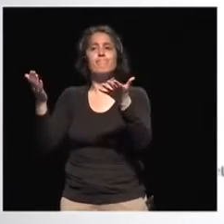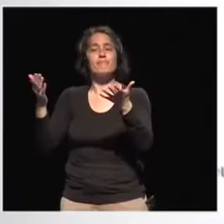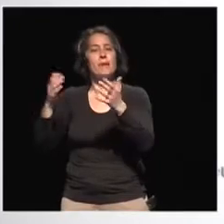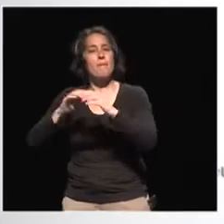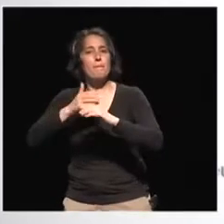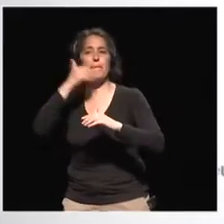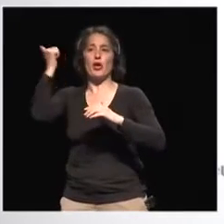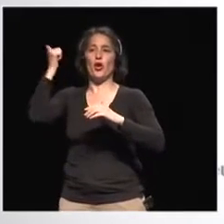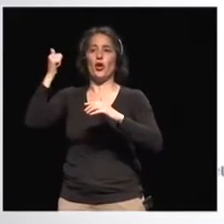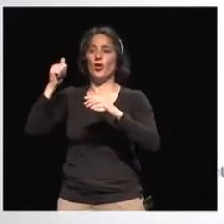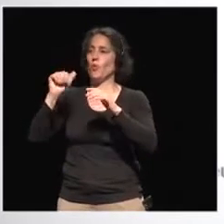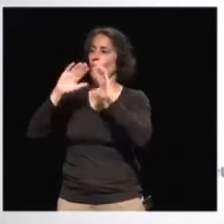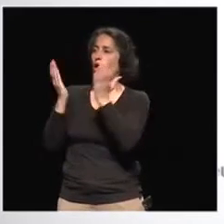here.